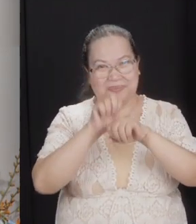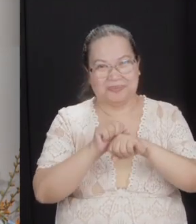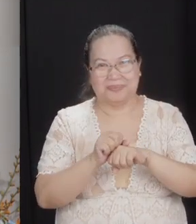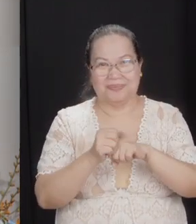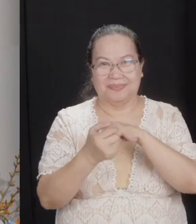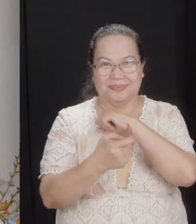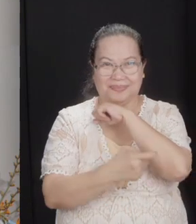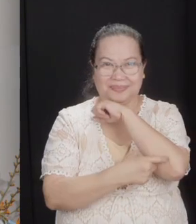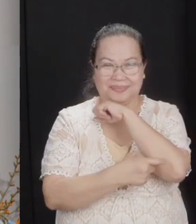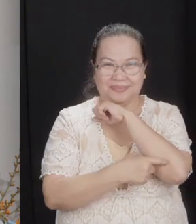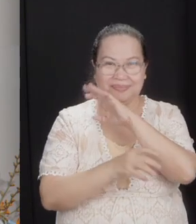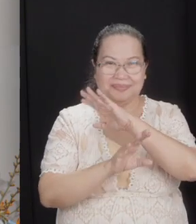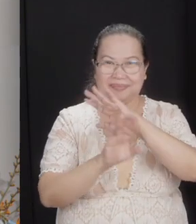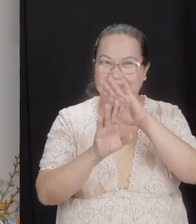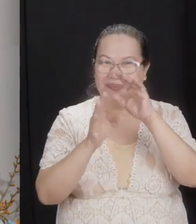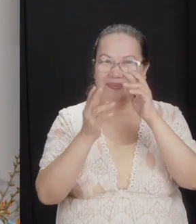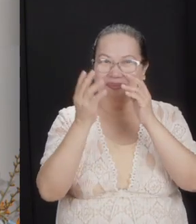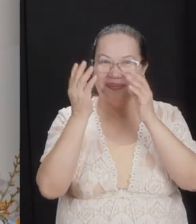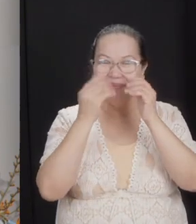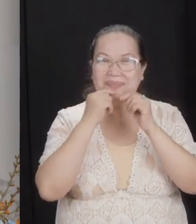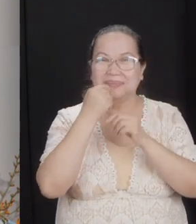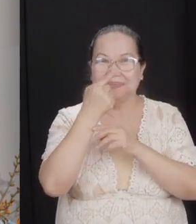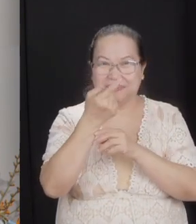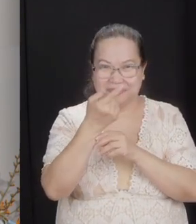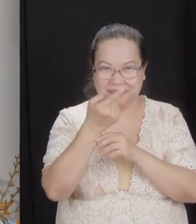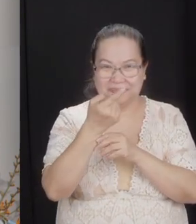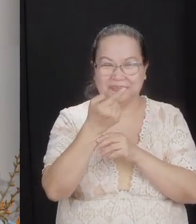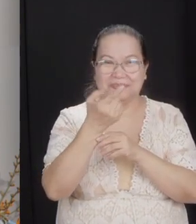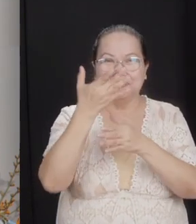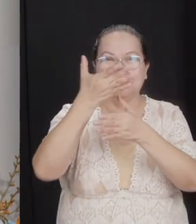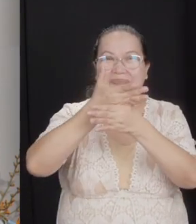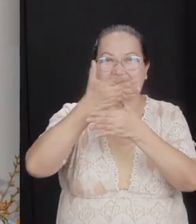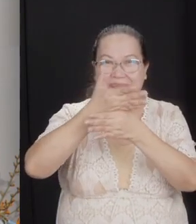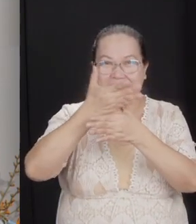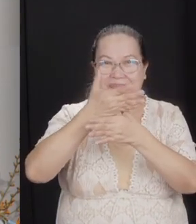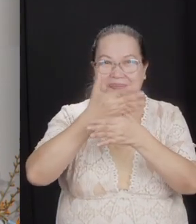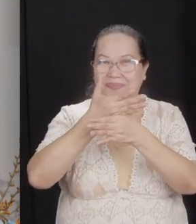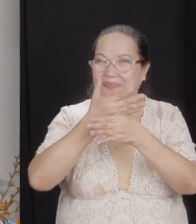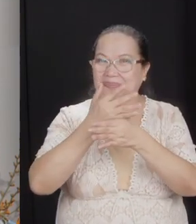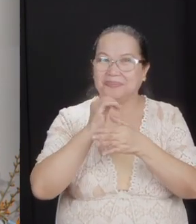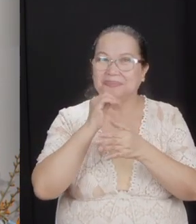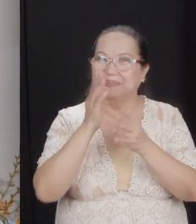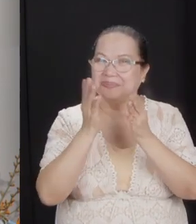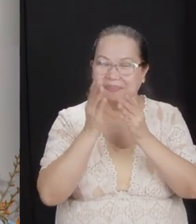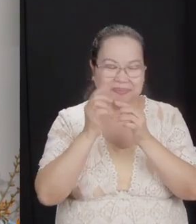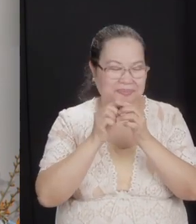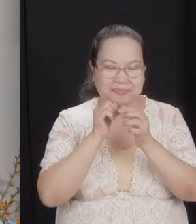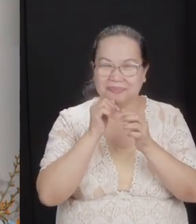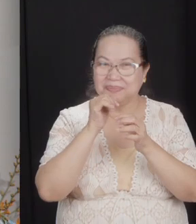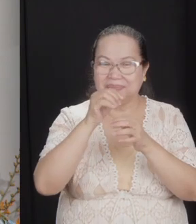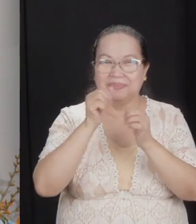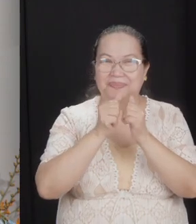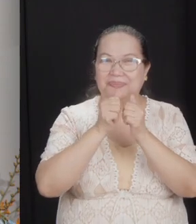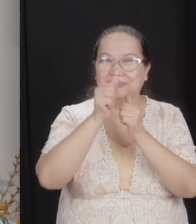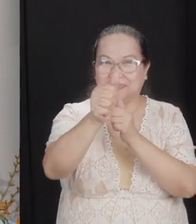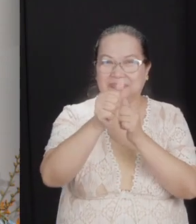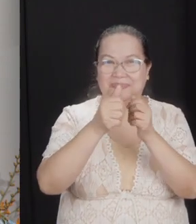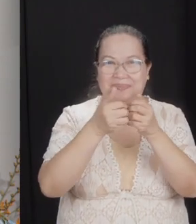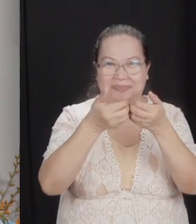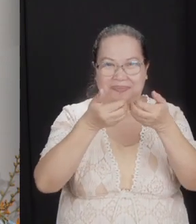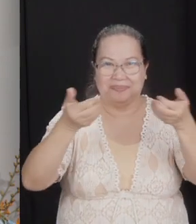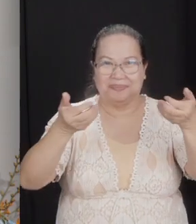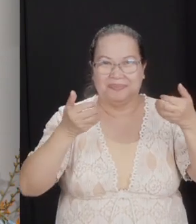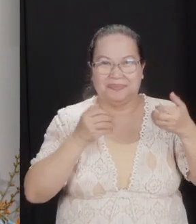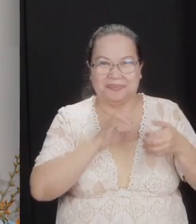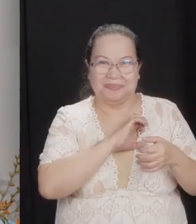Temptations to not serve, temptation to get distracted, temptation to be emotionally distant permanently.